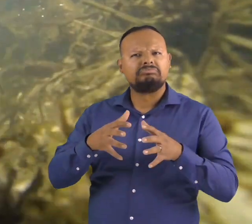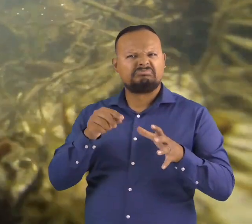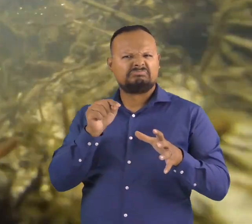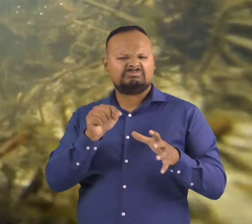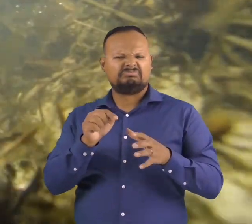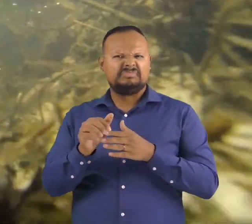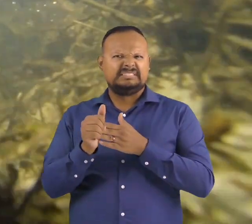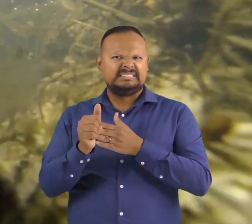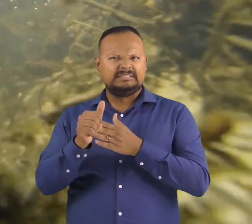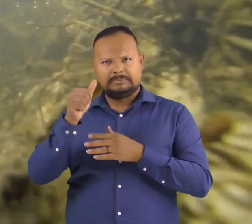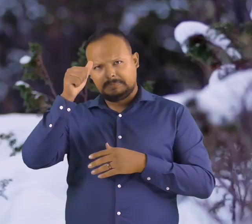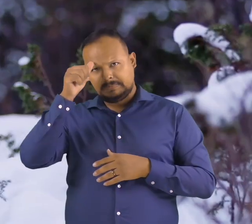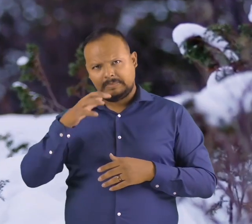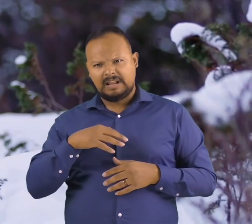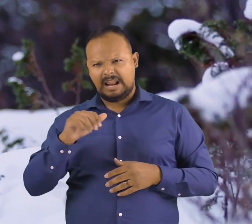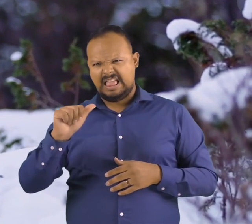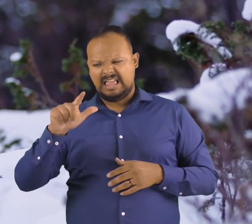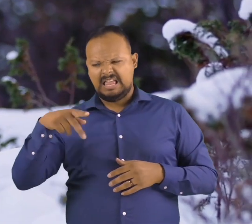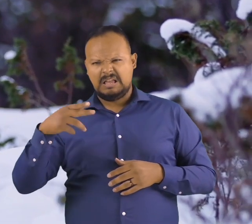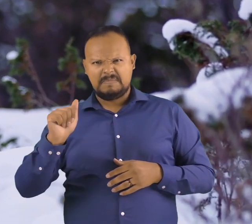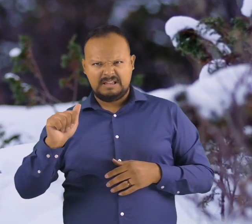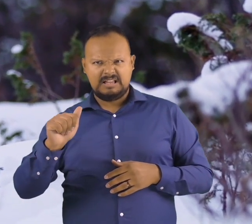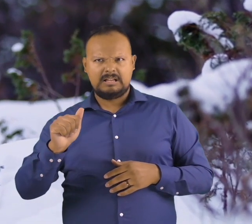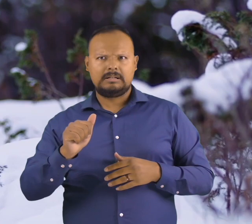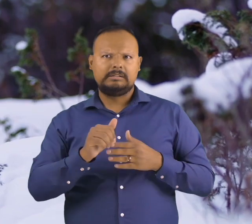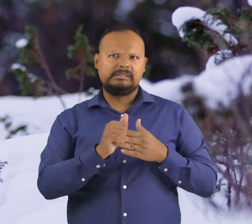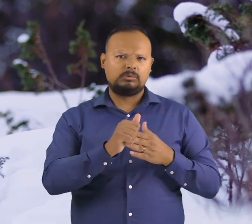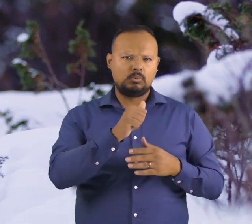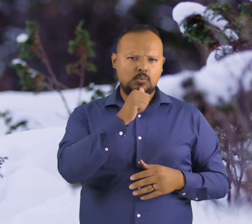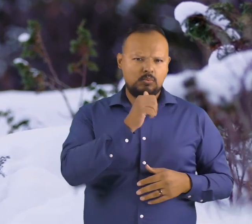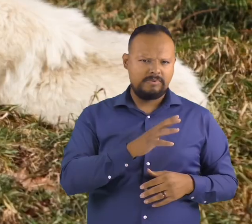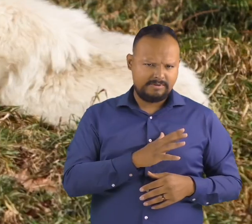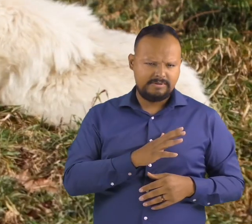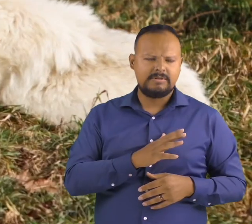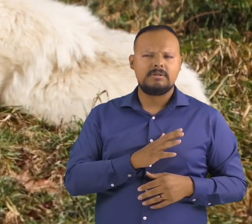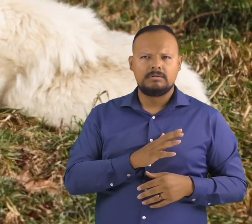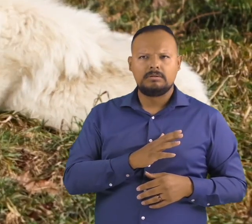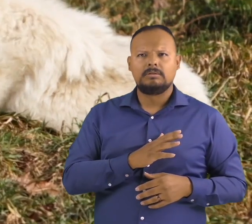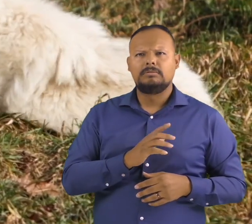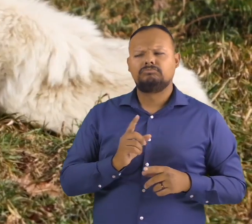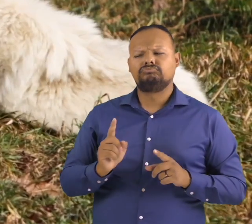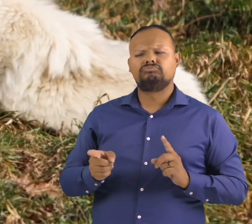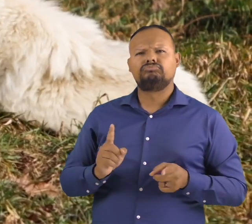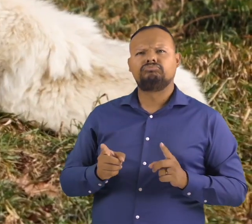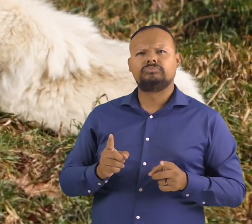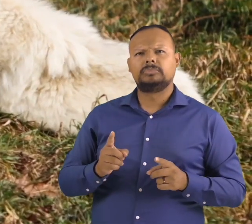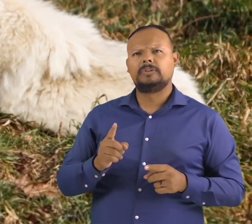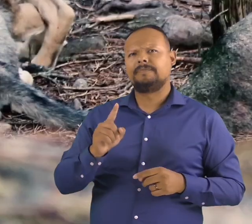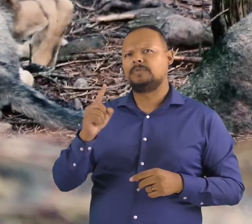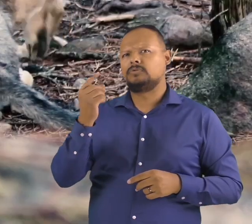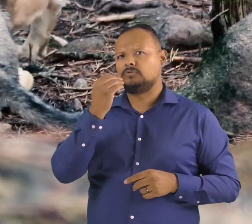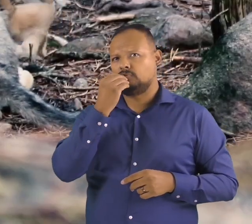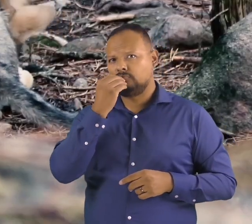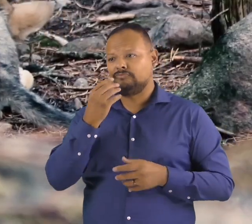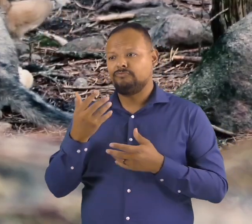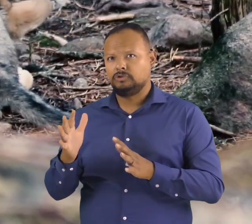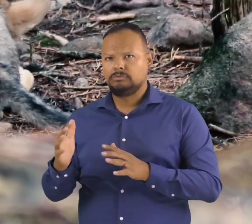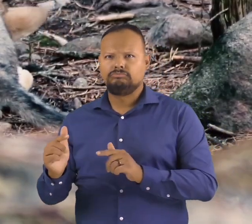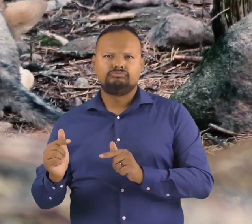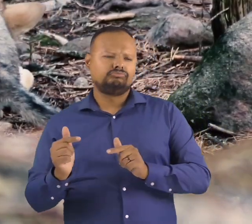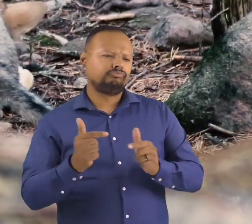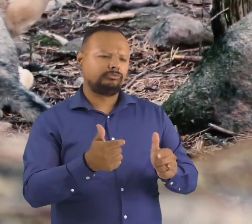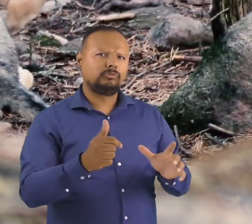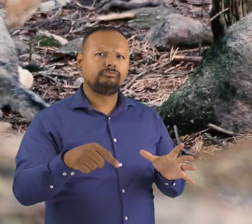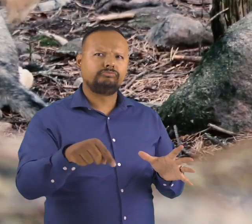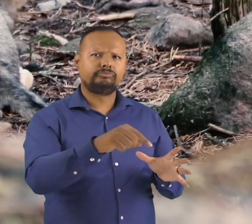fish, too. In the pack, the alpha male and alpha female feed first, and then the other